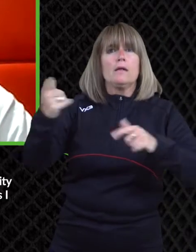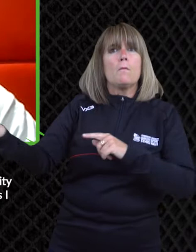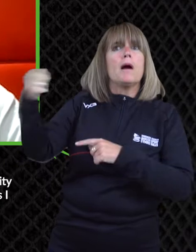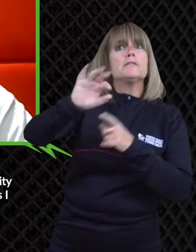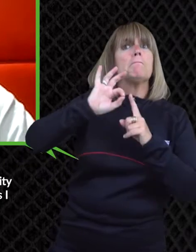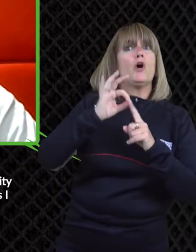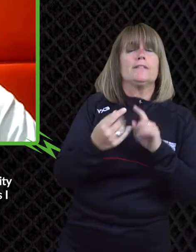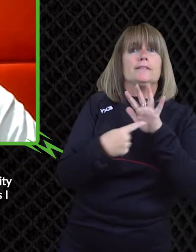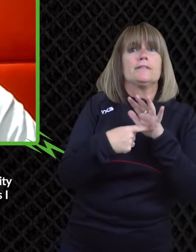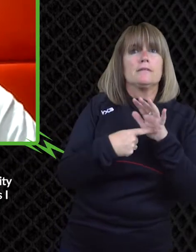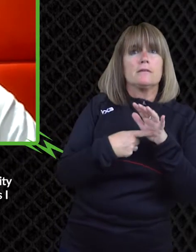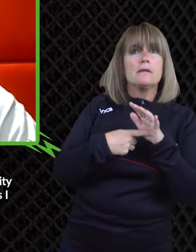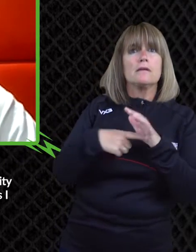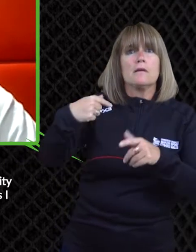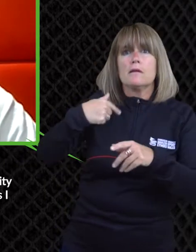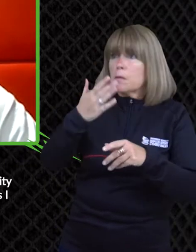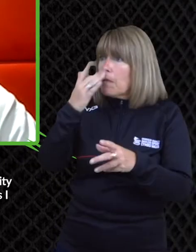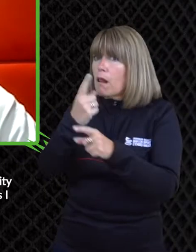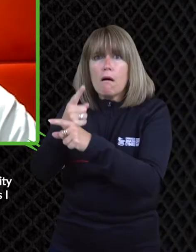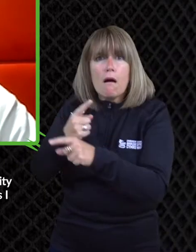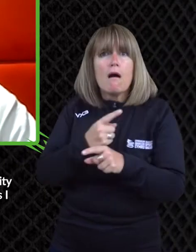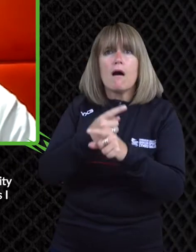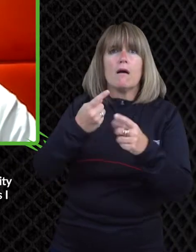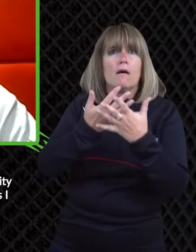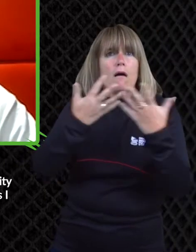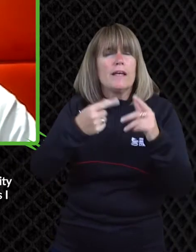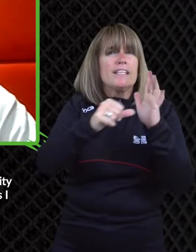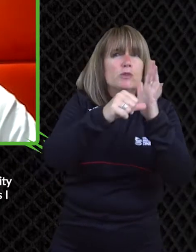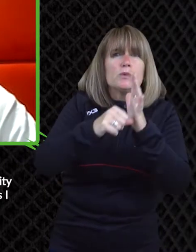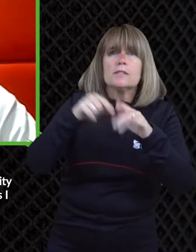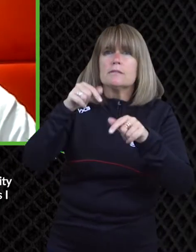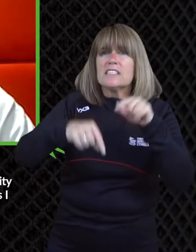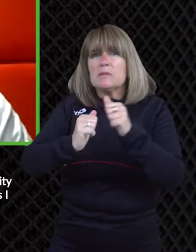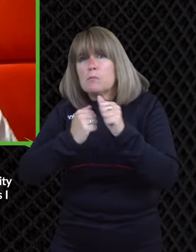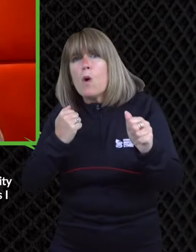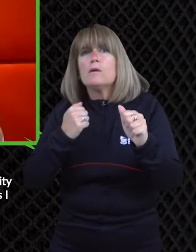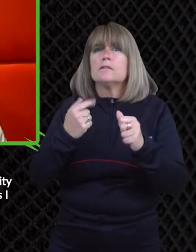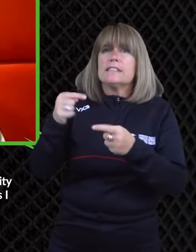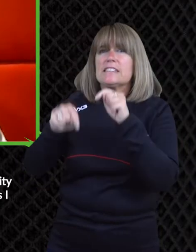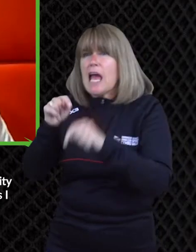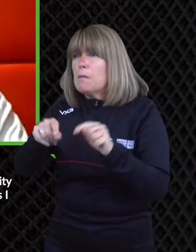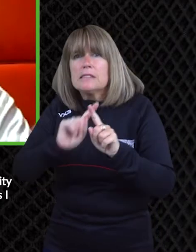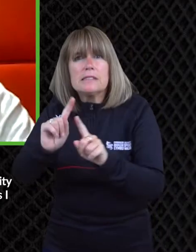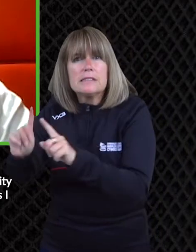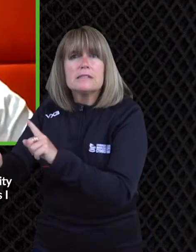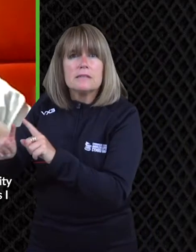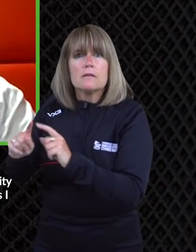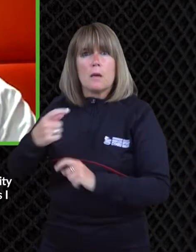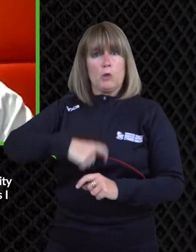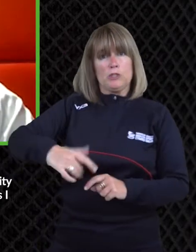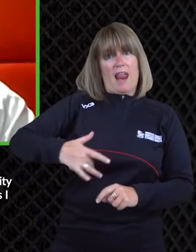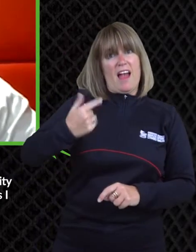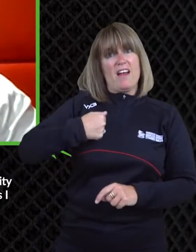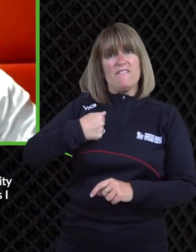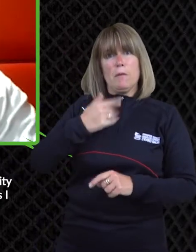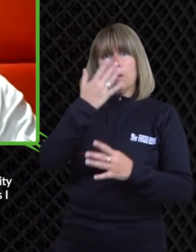people from my talks and i've covered a lot of issues disability sport and disability and